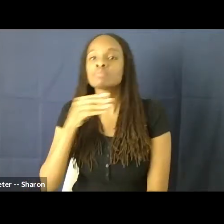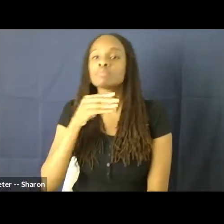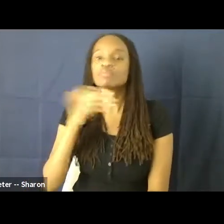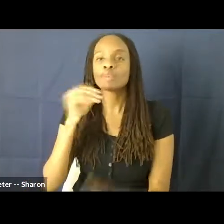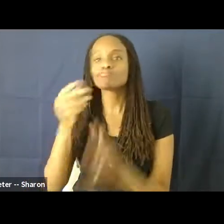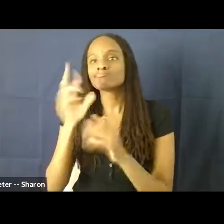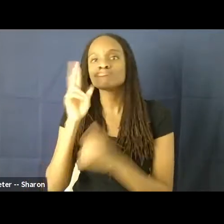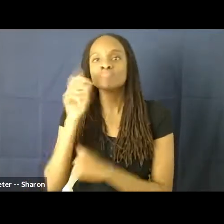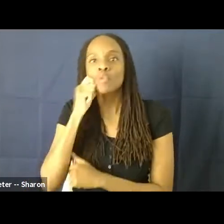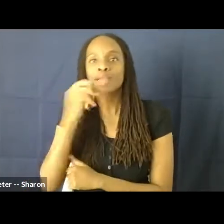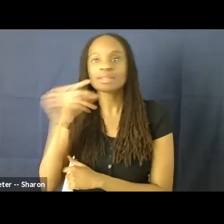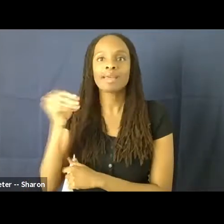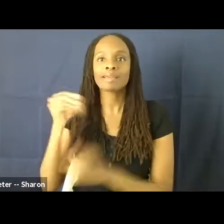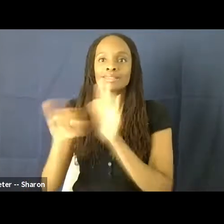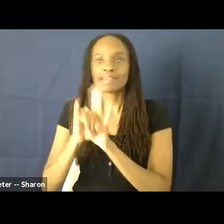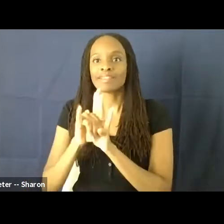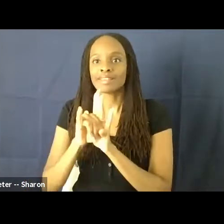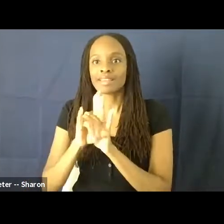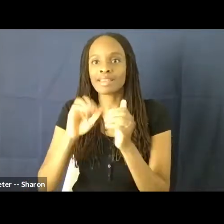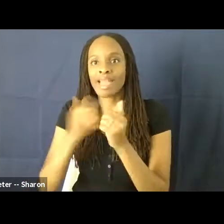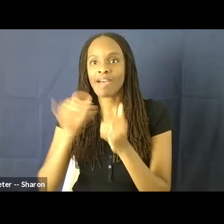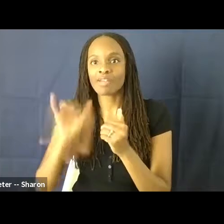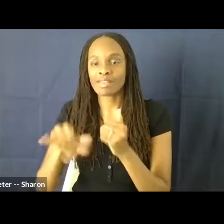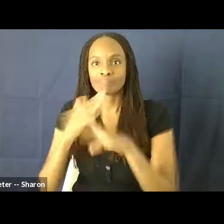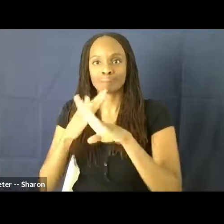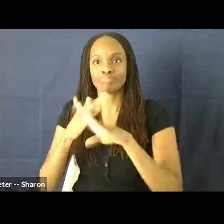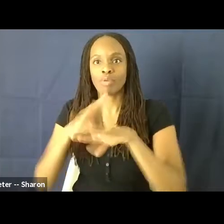we've all inherited this issue. So how did we get here?